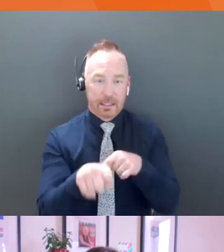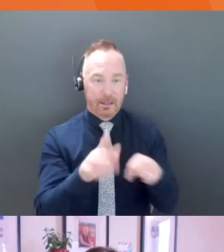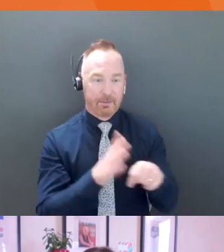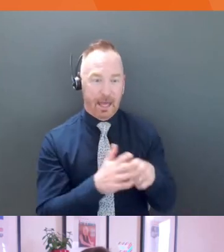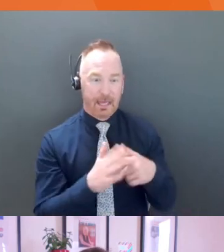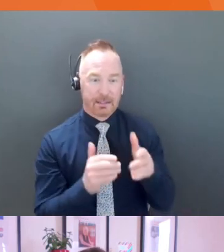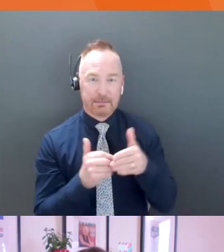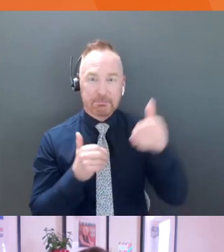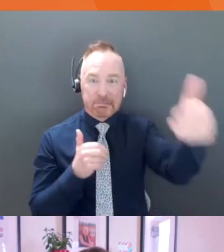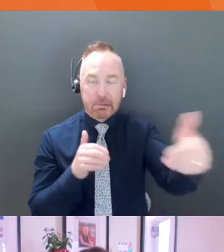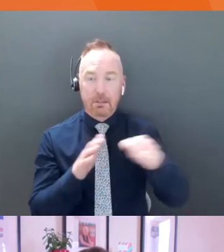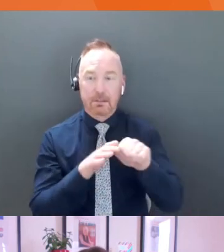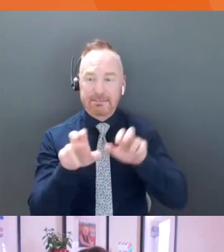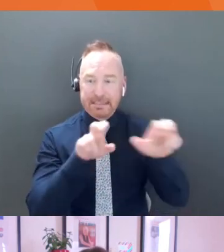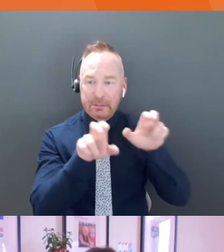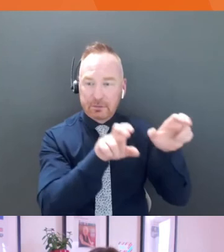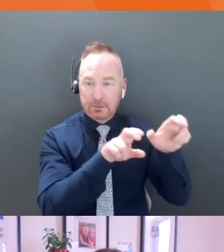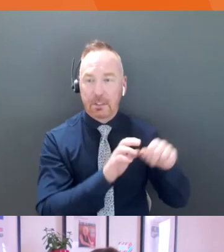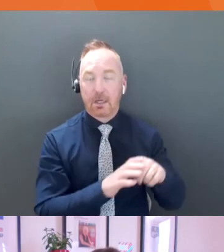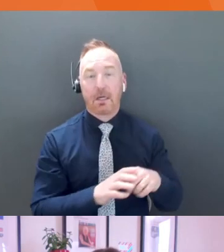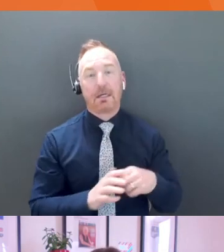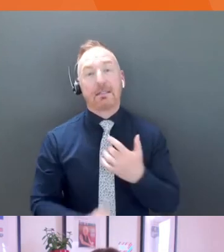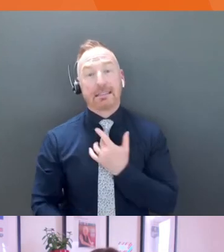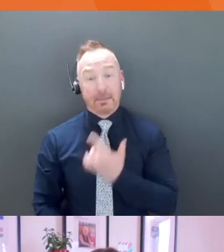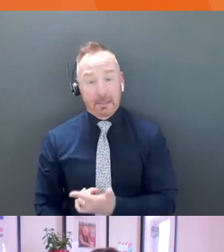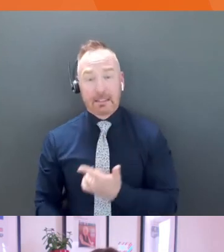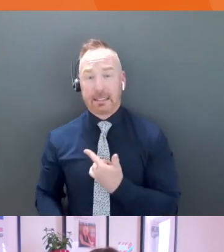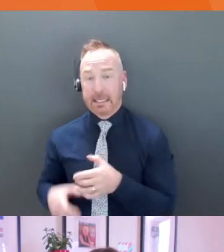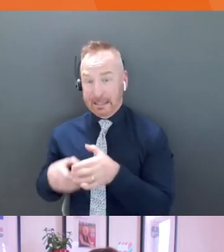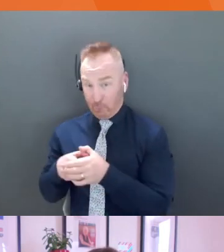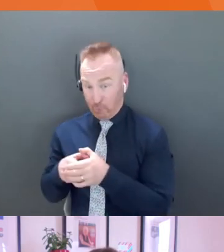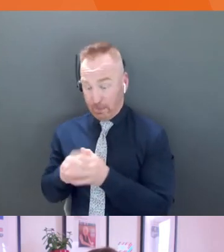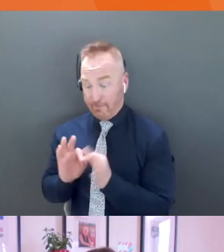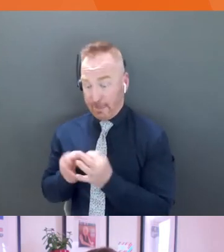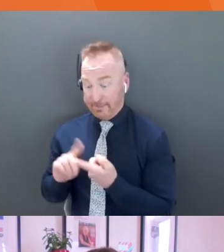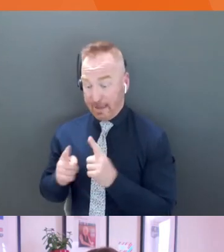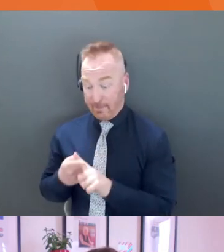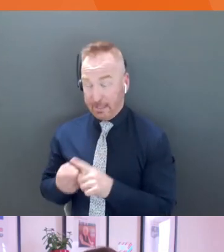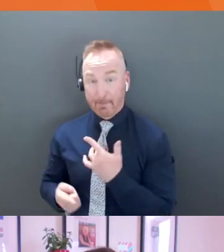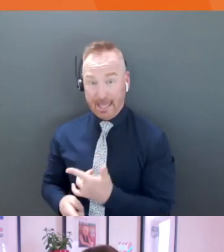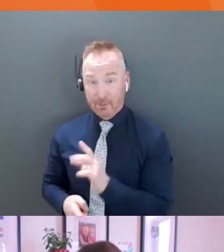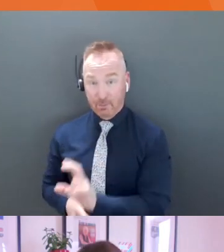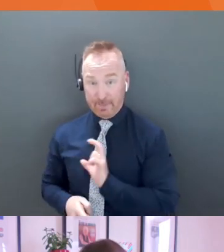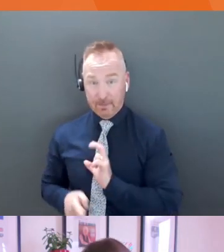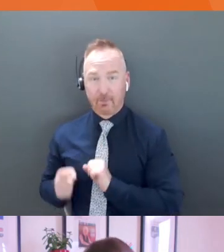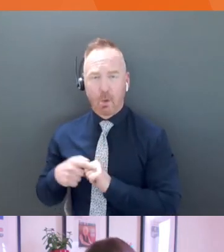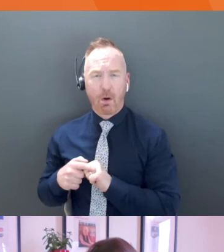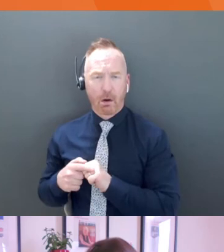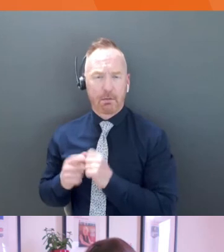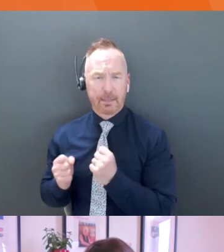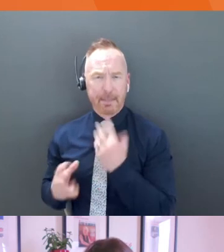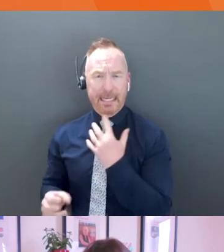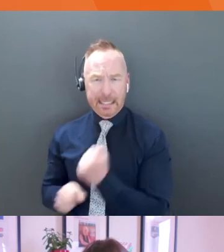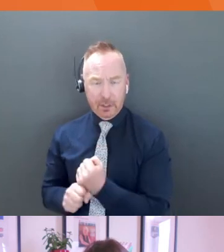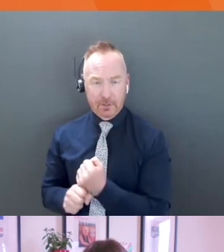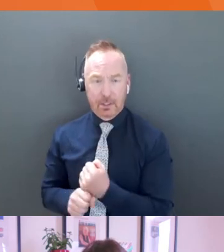might be people like typically you'll see like a friends and family are far more likely to do that longer term. Uh, cause you, you're kind of kissing that